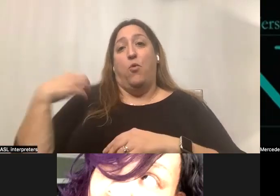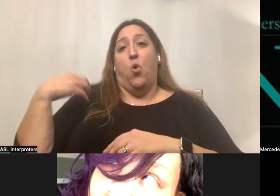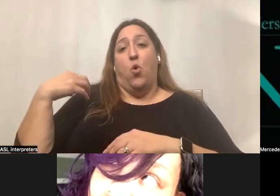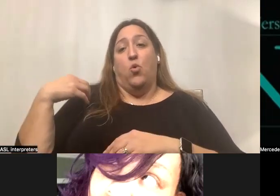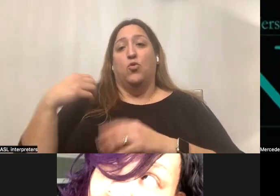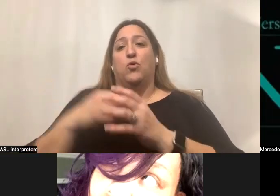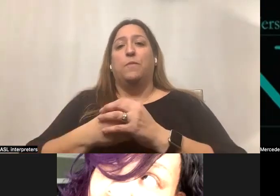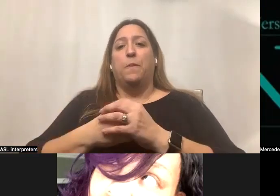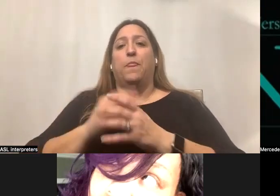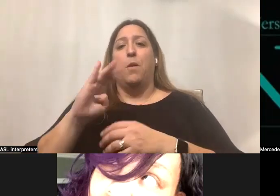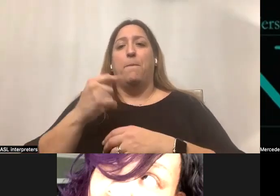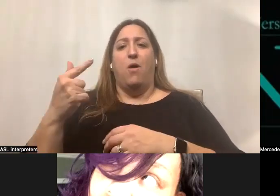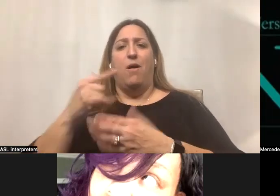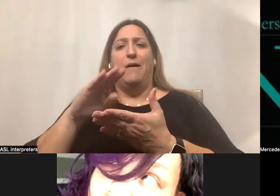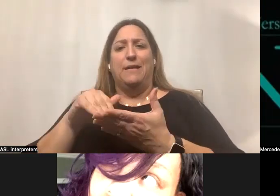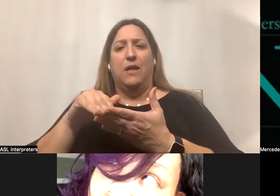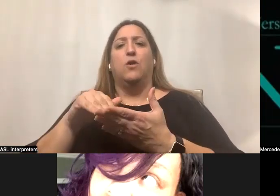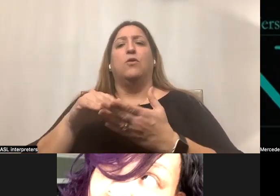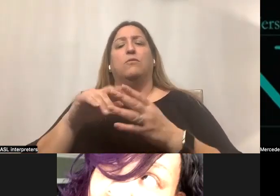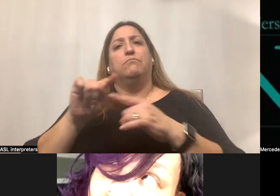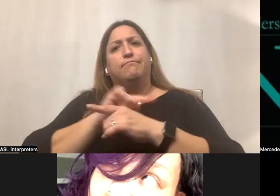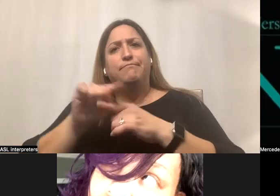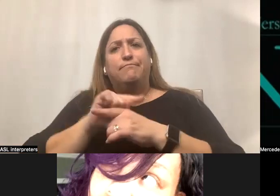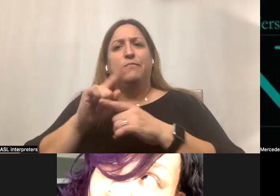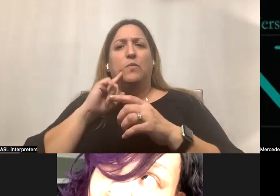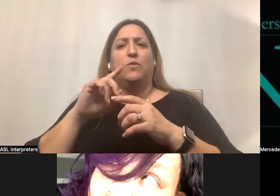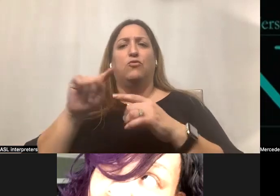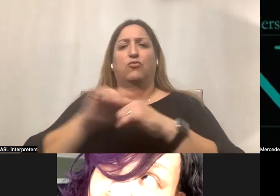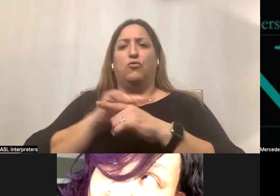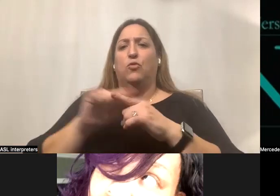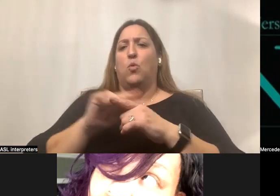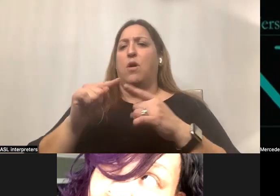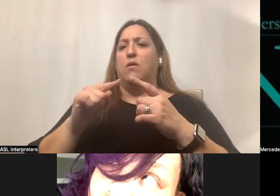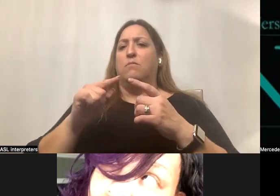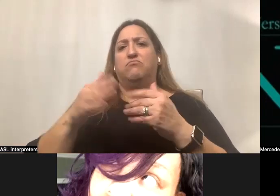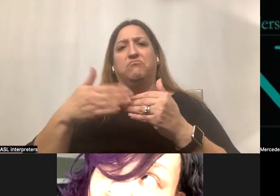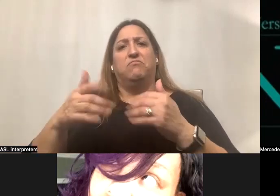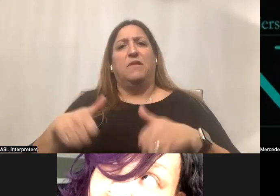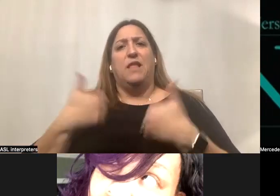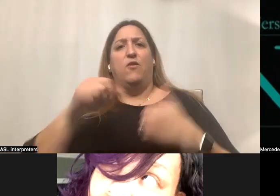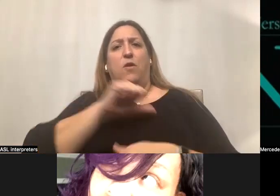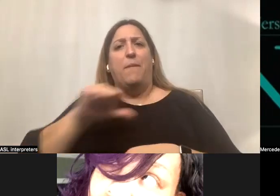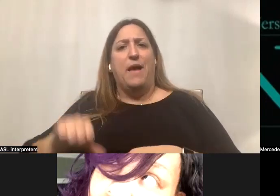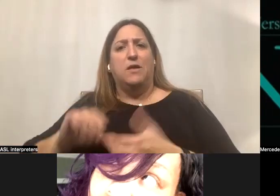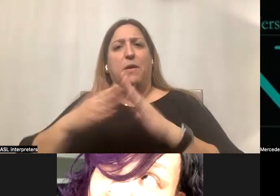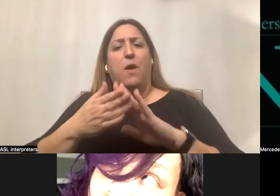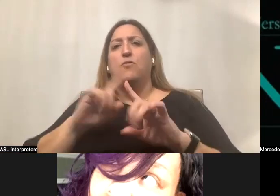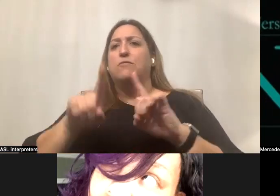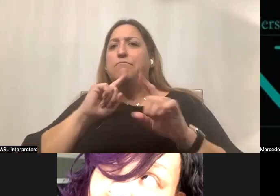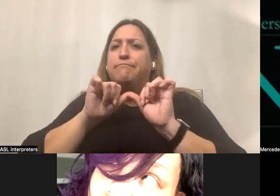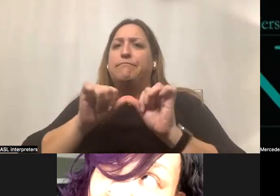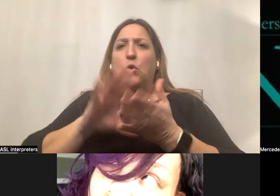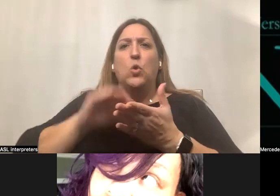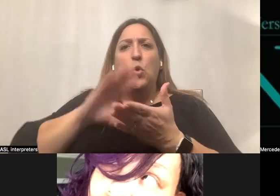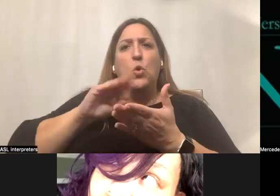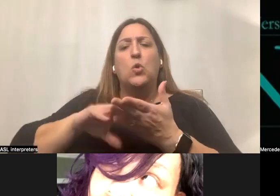training, so I want to continue to learn. I went through charting a life to be an ambassador. So I really want to continue to learn and grow